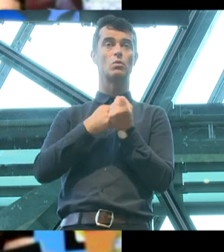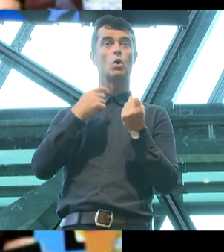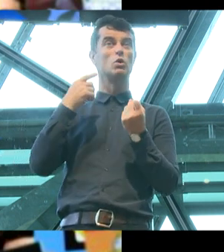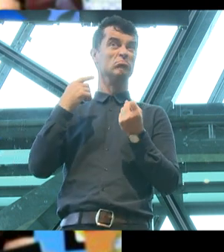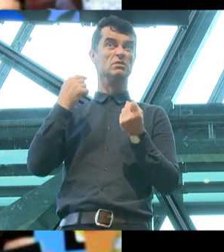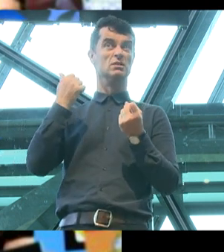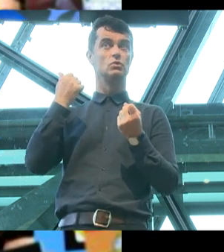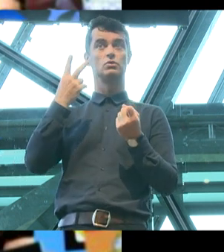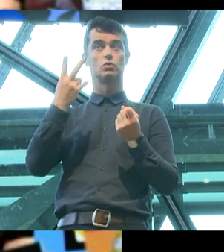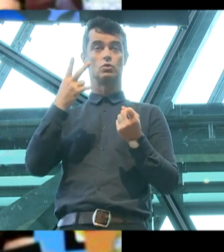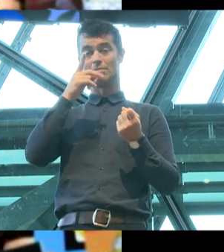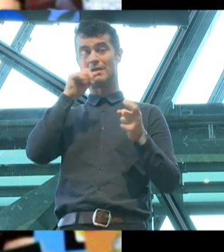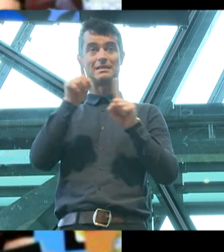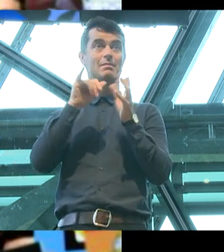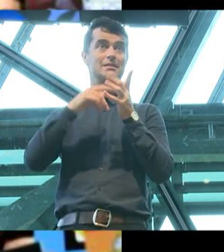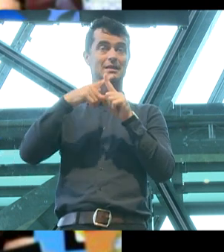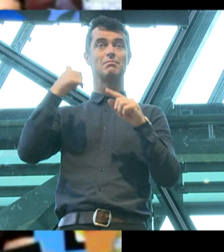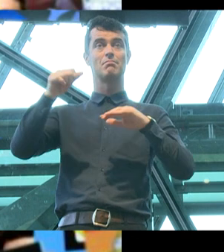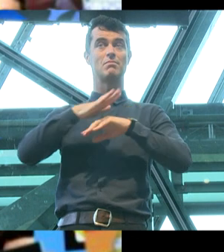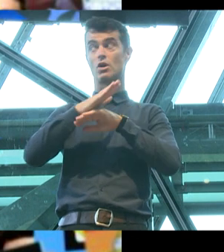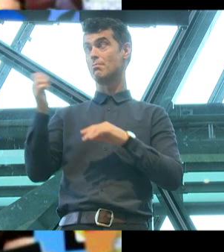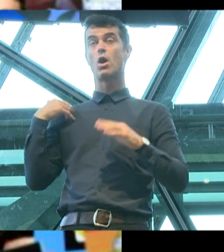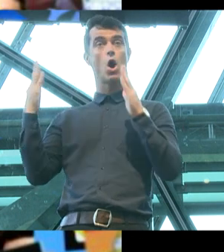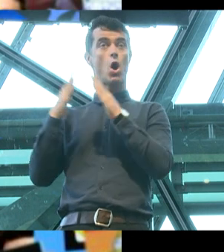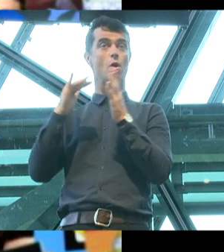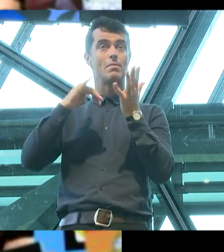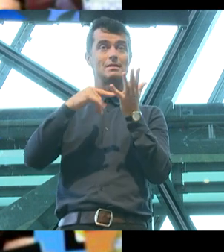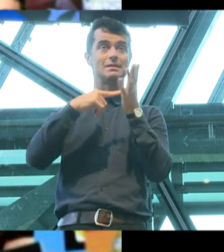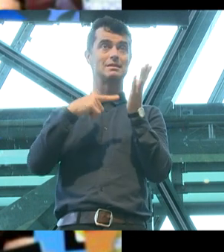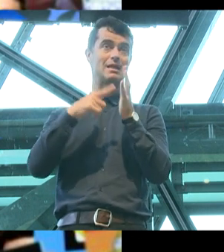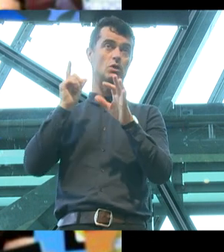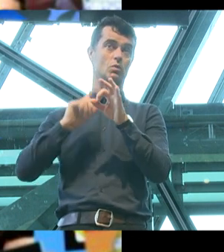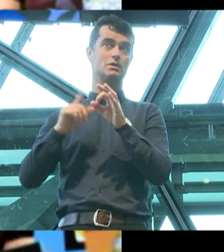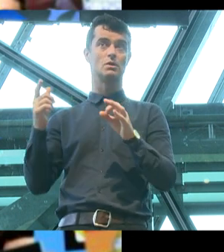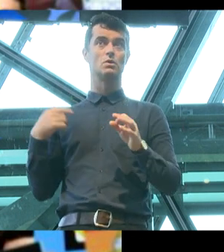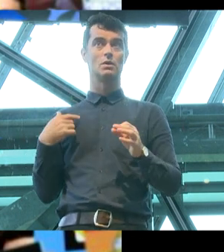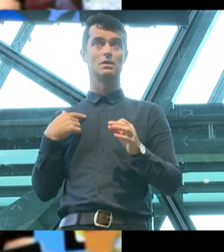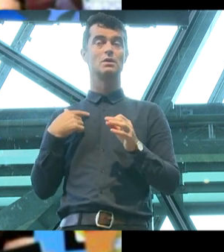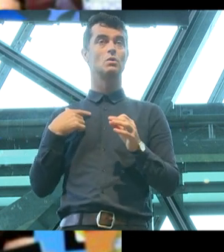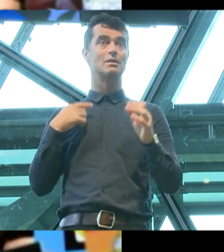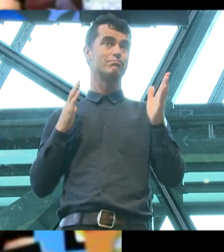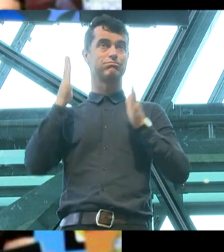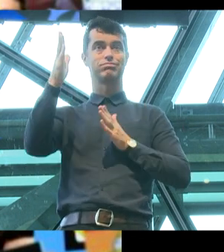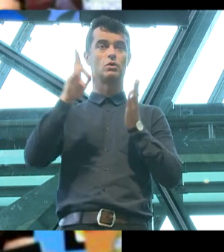And in my home state of Queensland, we outstripped New South Wales in yes votes percentage-wise.